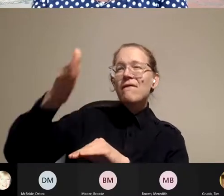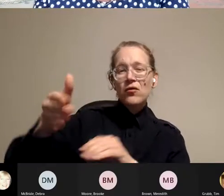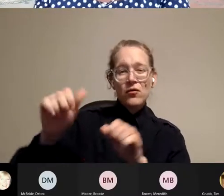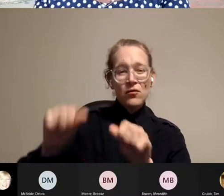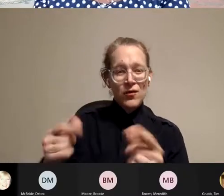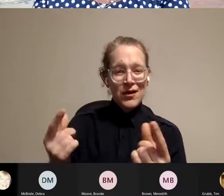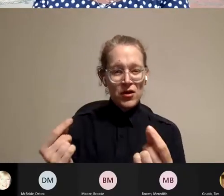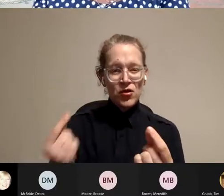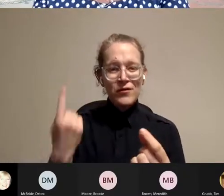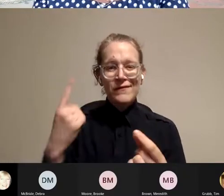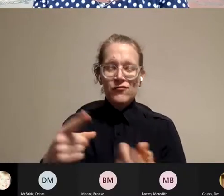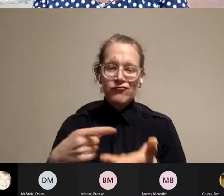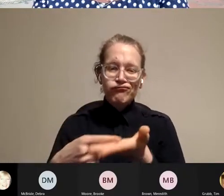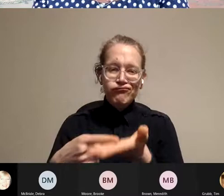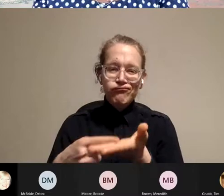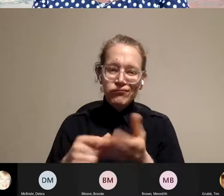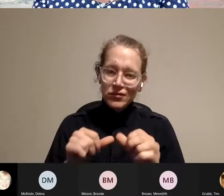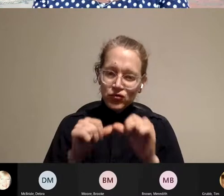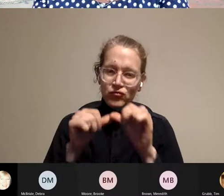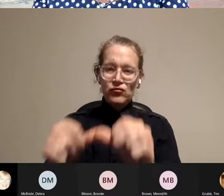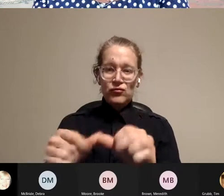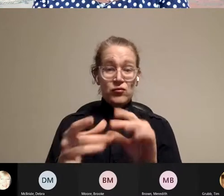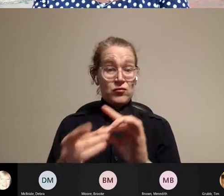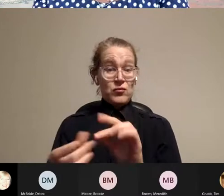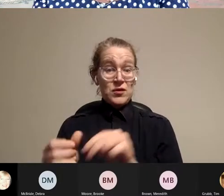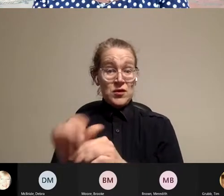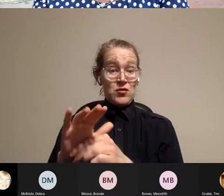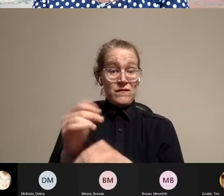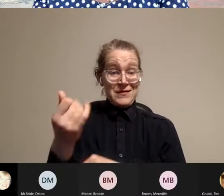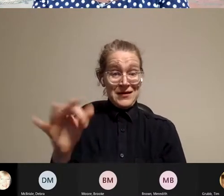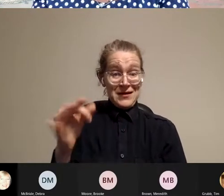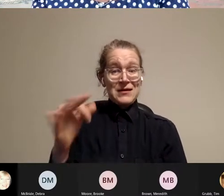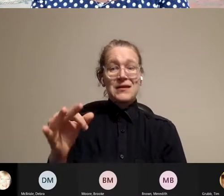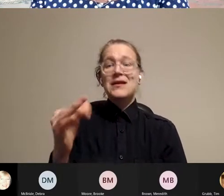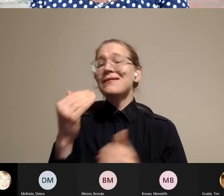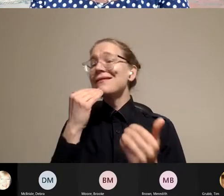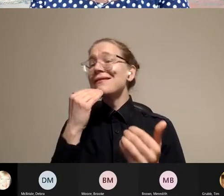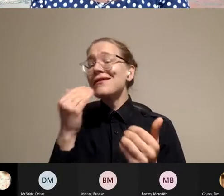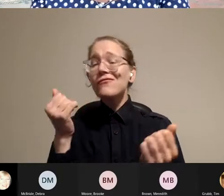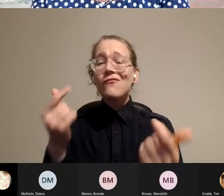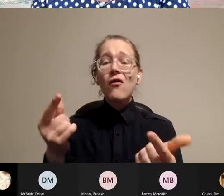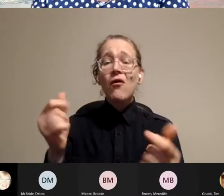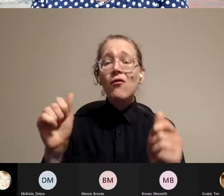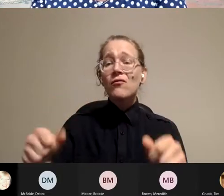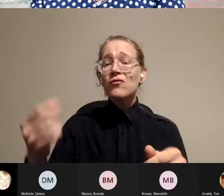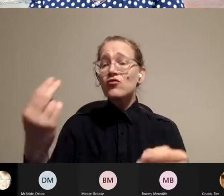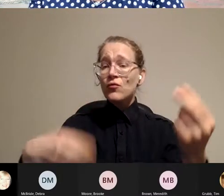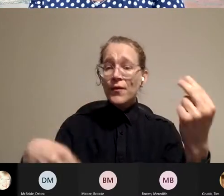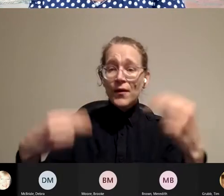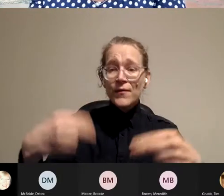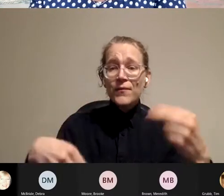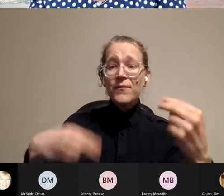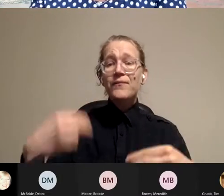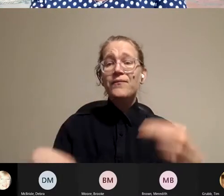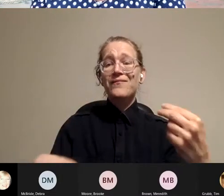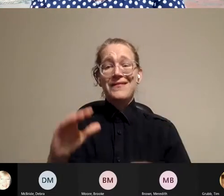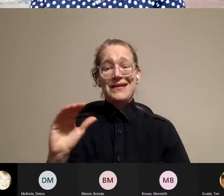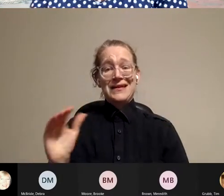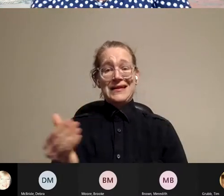conversation forward for COVID-19. And I want to thank everyone who was able to join. It seems there are some folks who were not able to join us today.